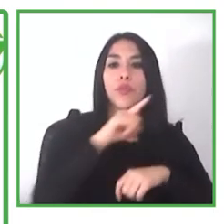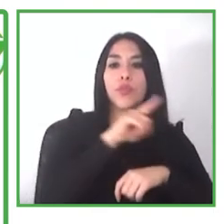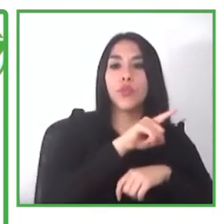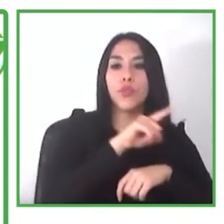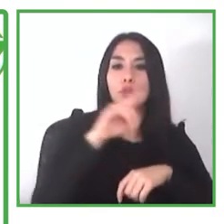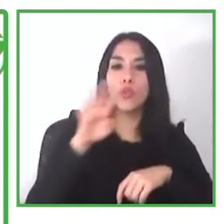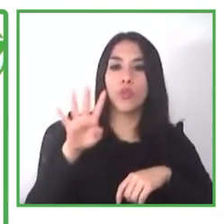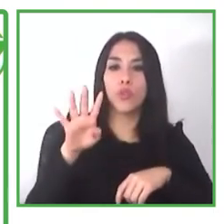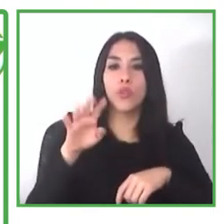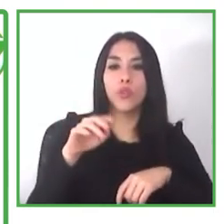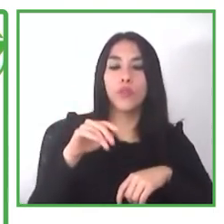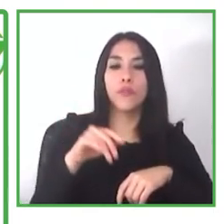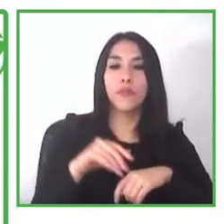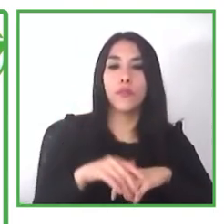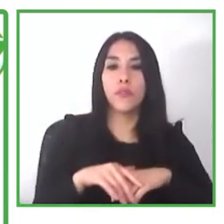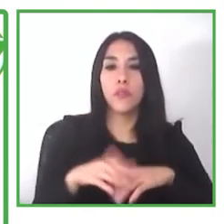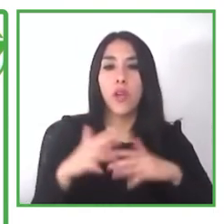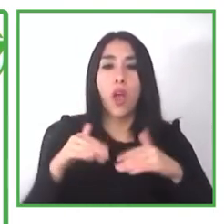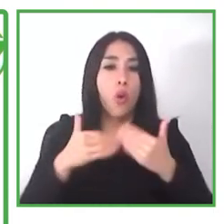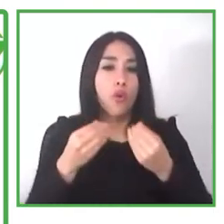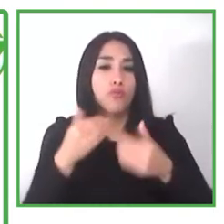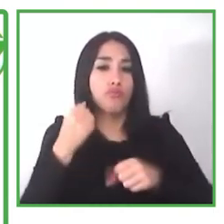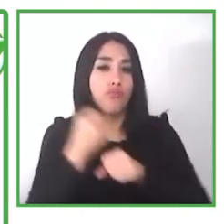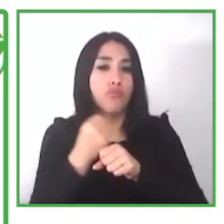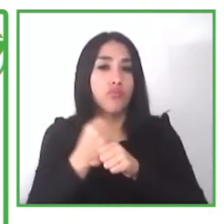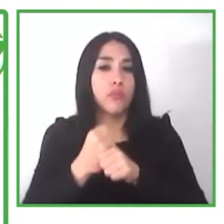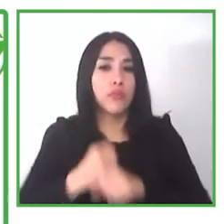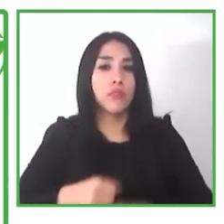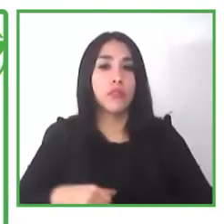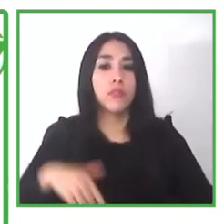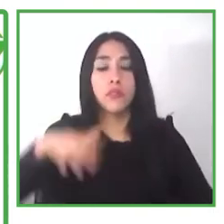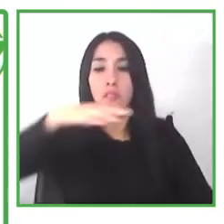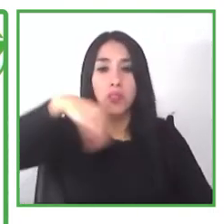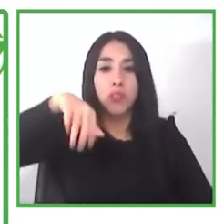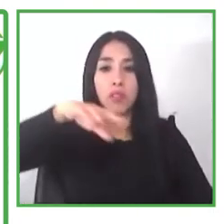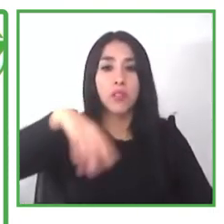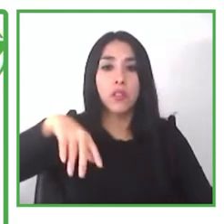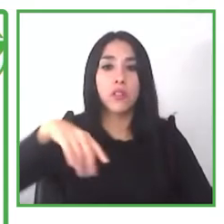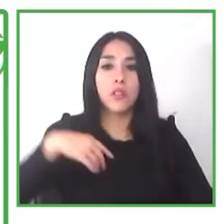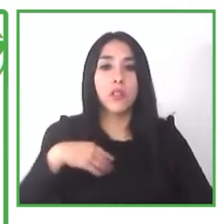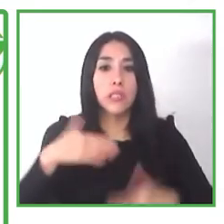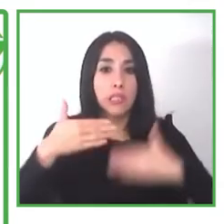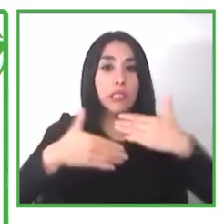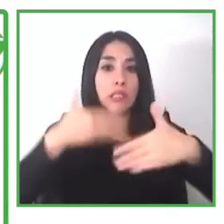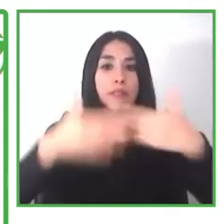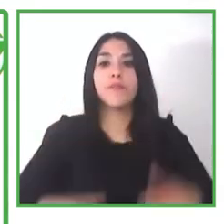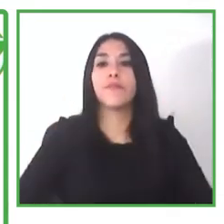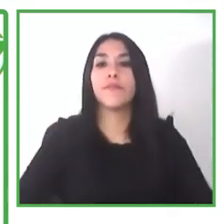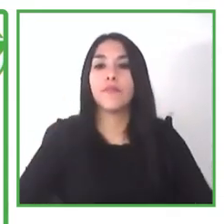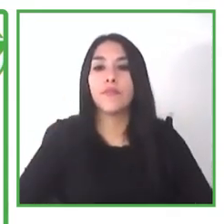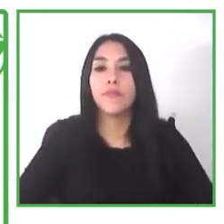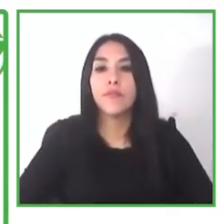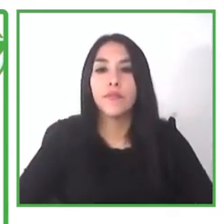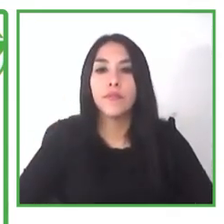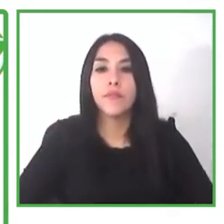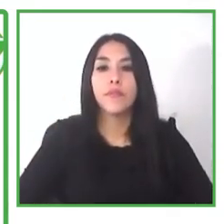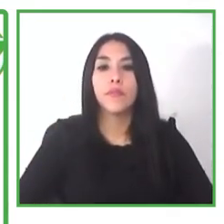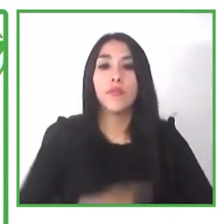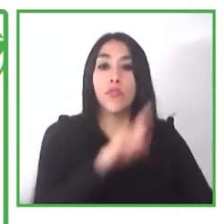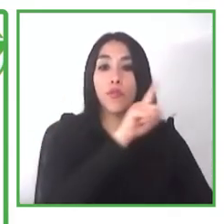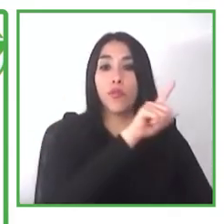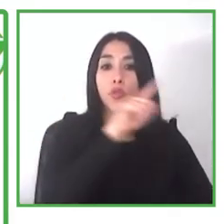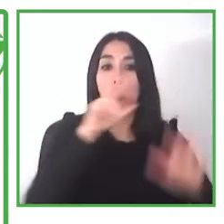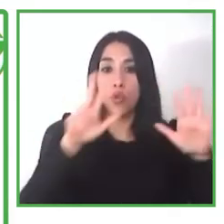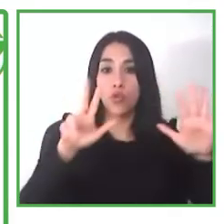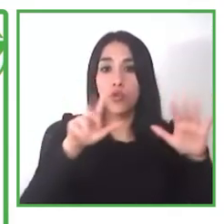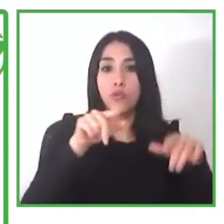regarding this space this event that is so important number 17 in partnerships for the goals to achieve the